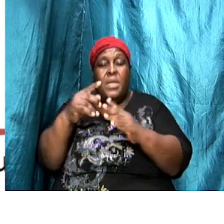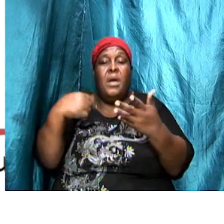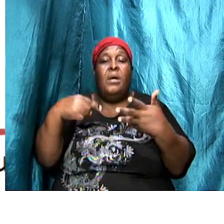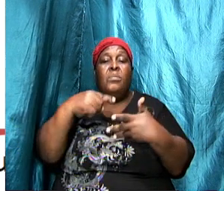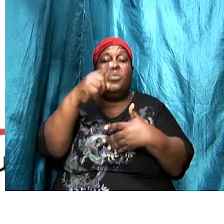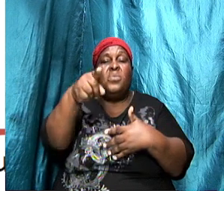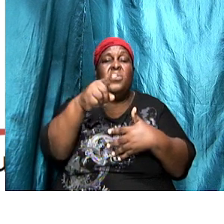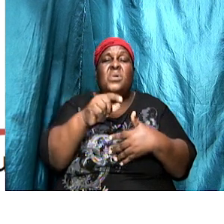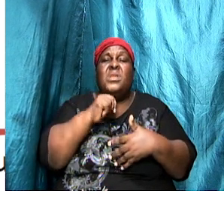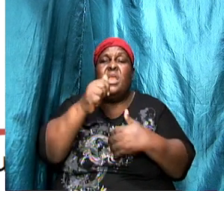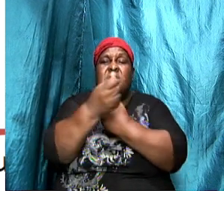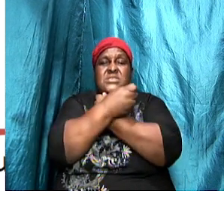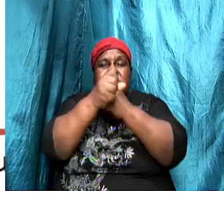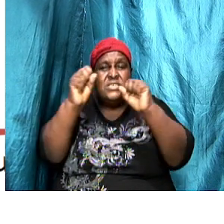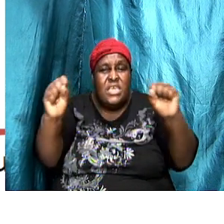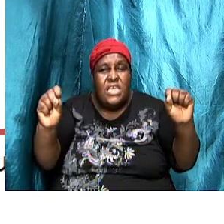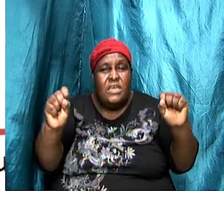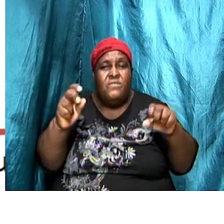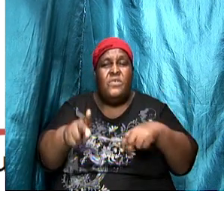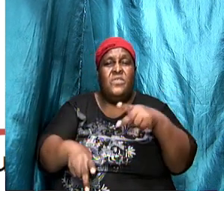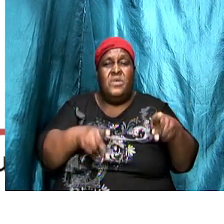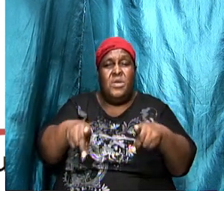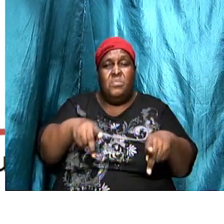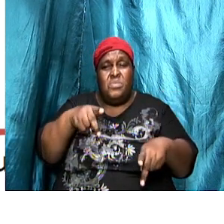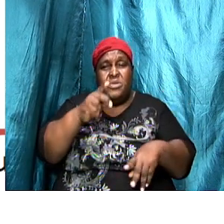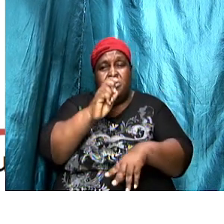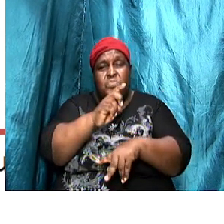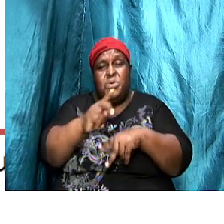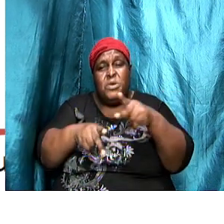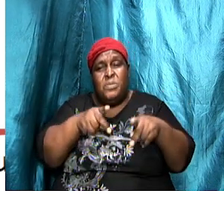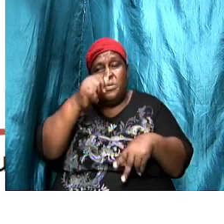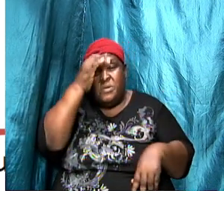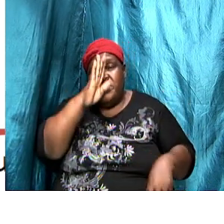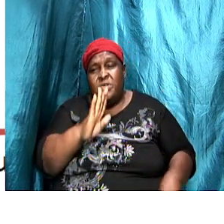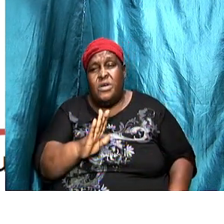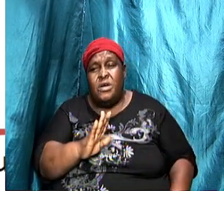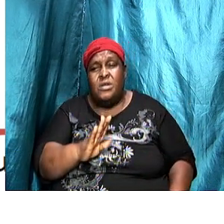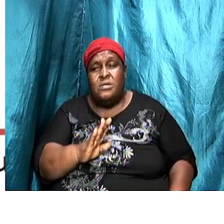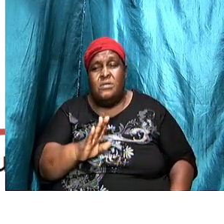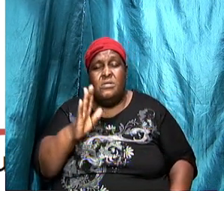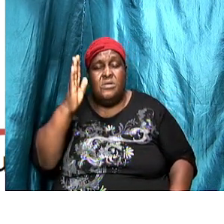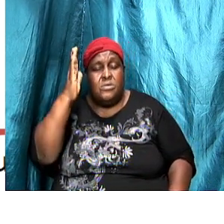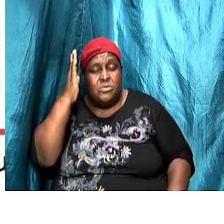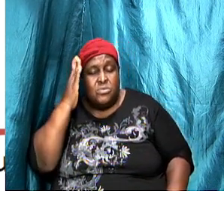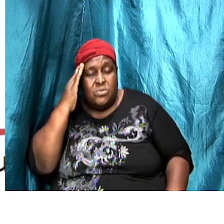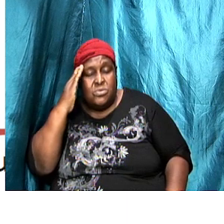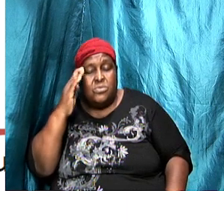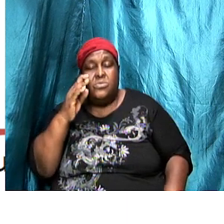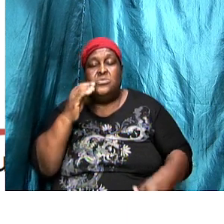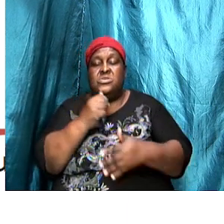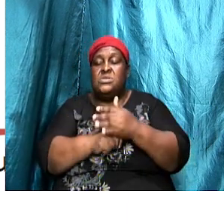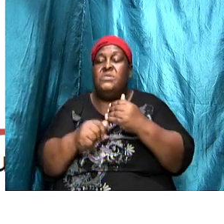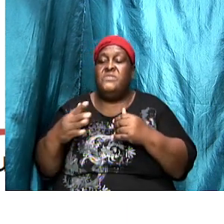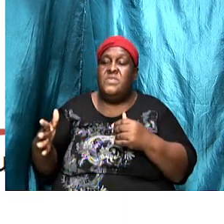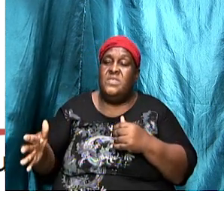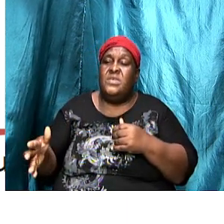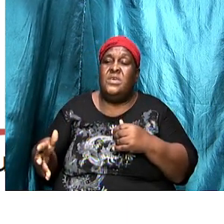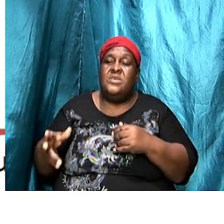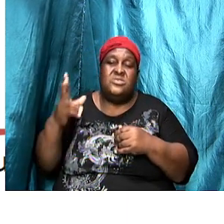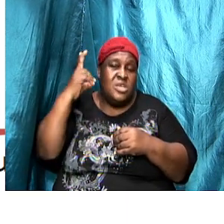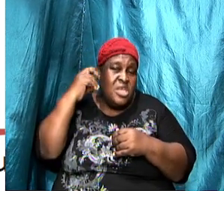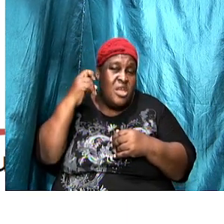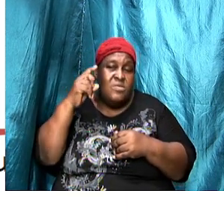and so this Ephesian church they knew that some of these things that they were hearing were lie